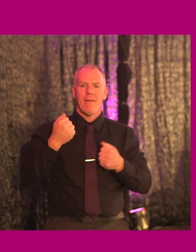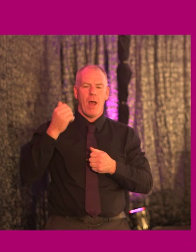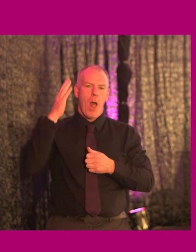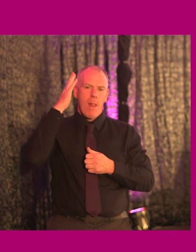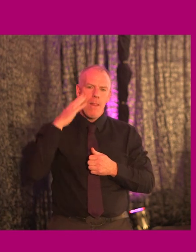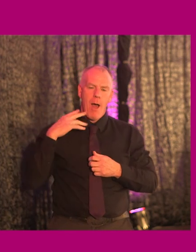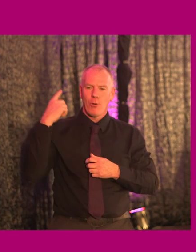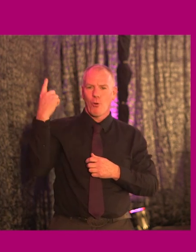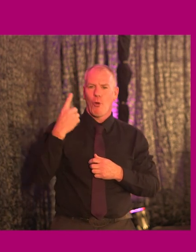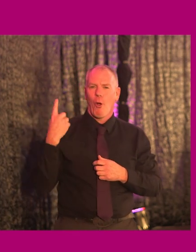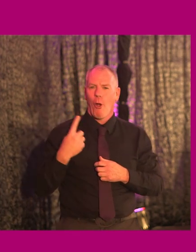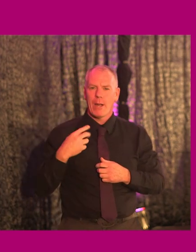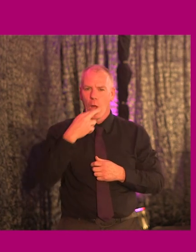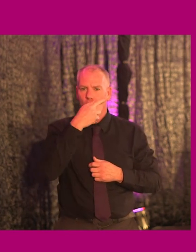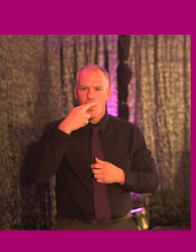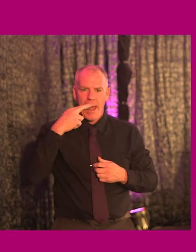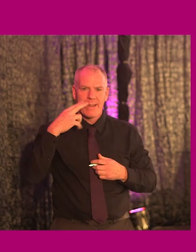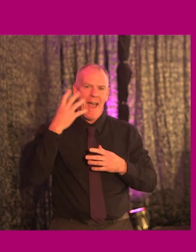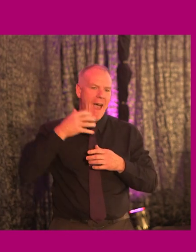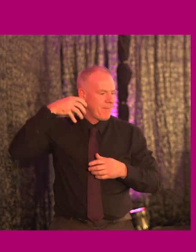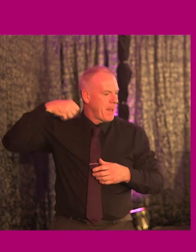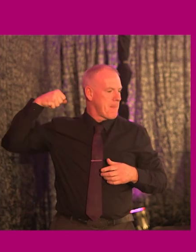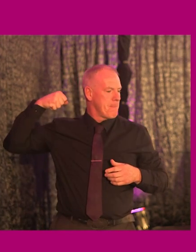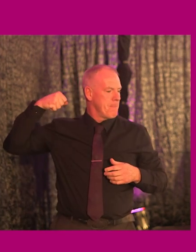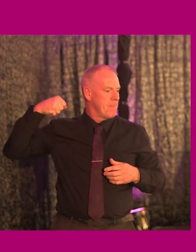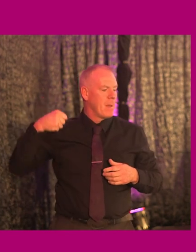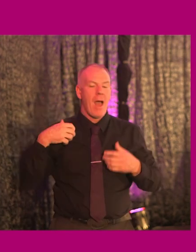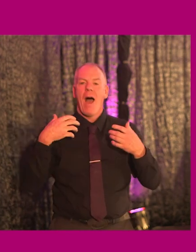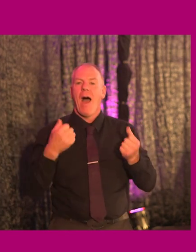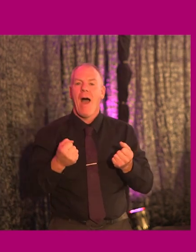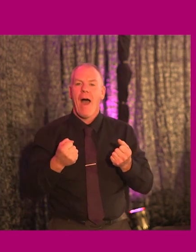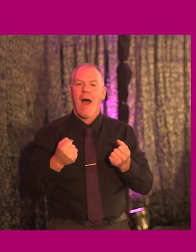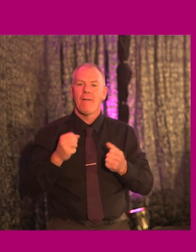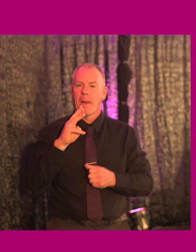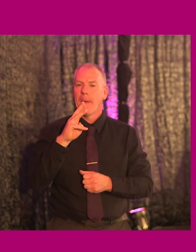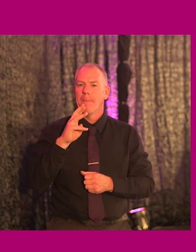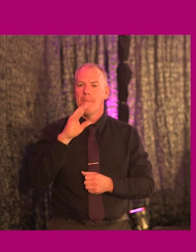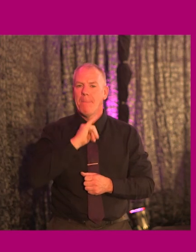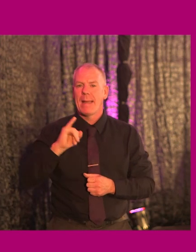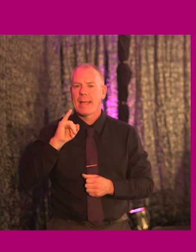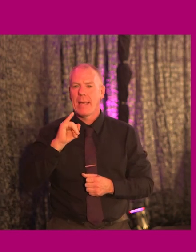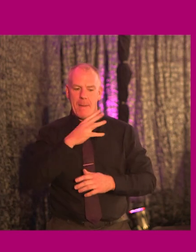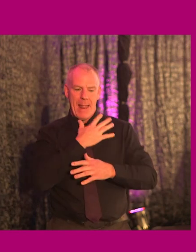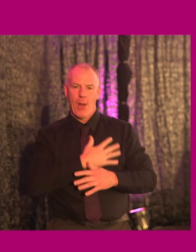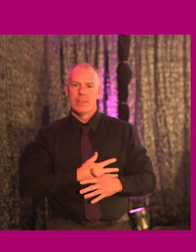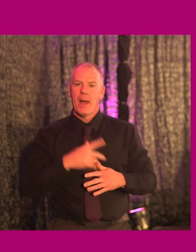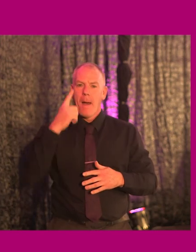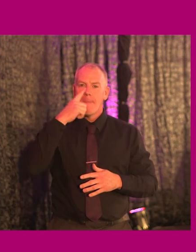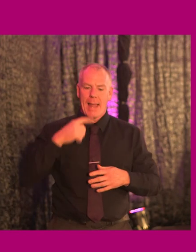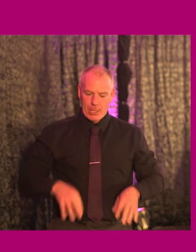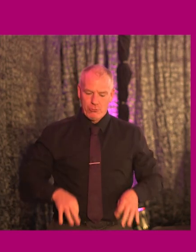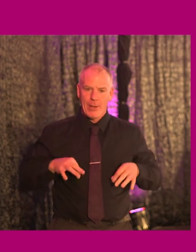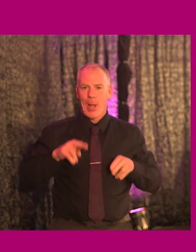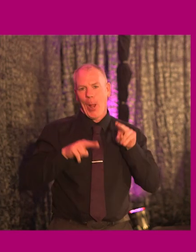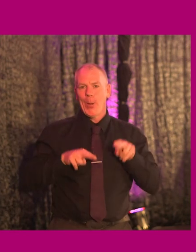curly red hair that's half tied up. I'm wearing a pink blouse, black trousers and my new